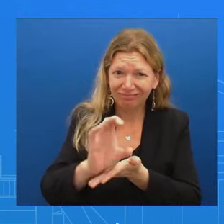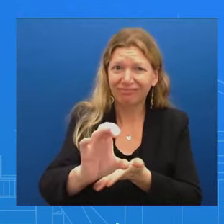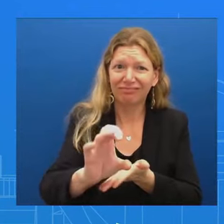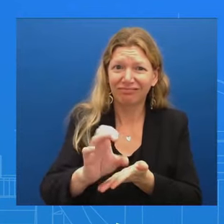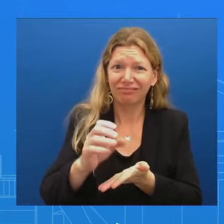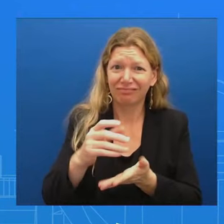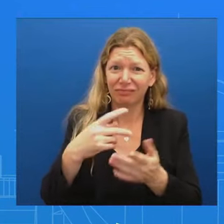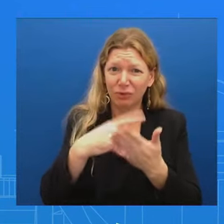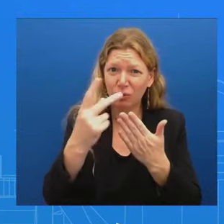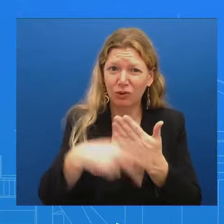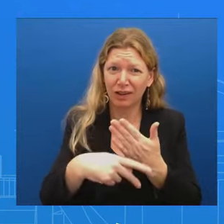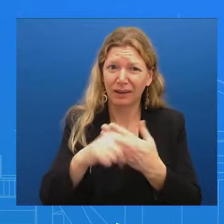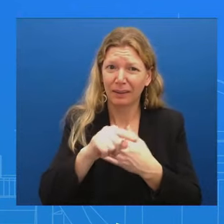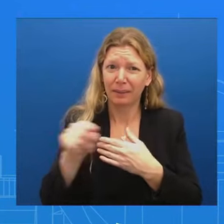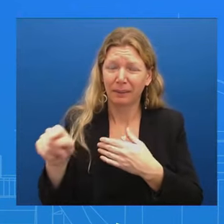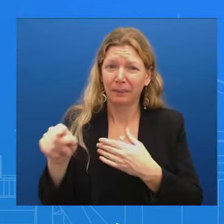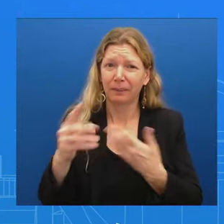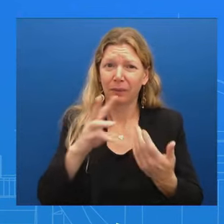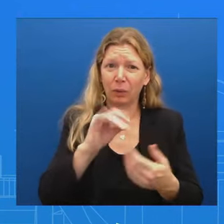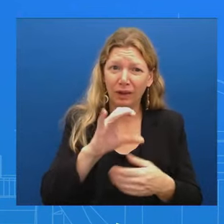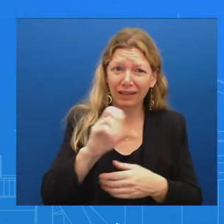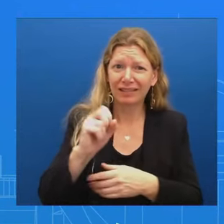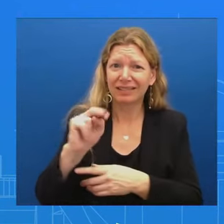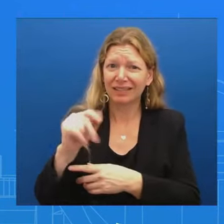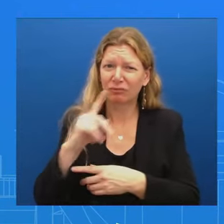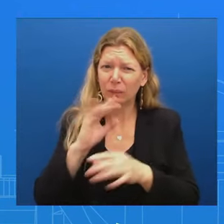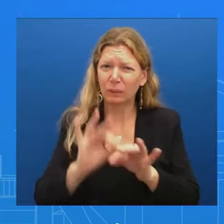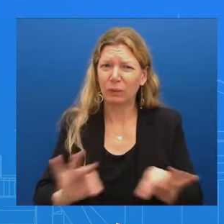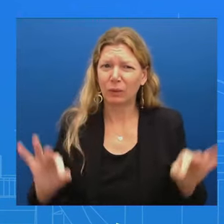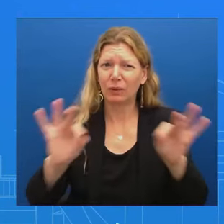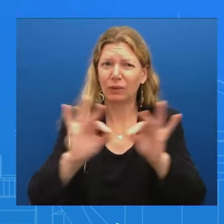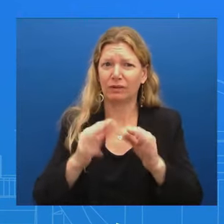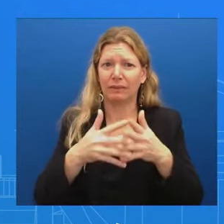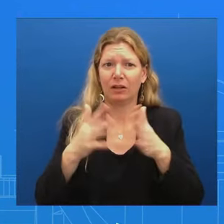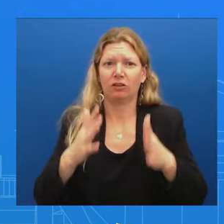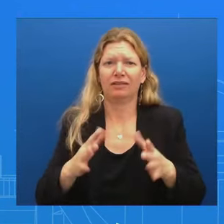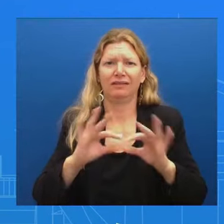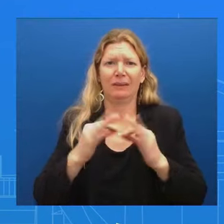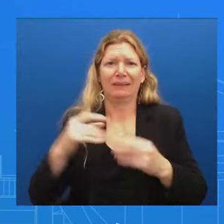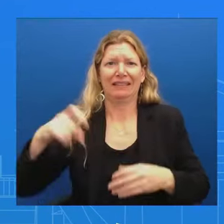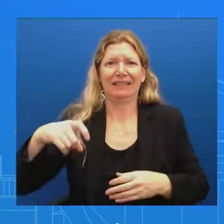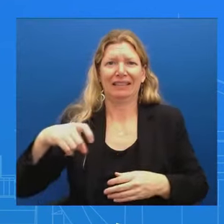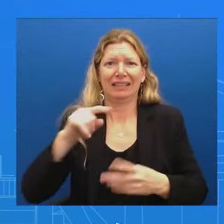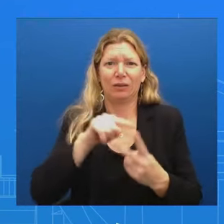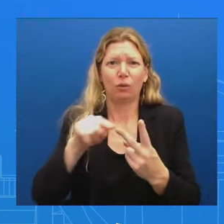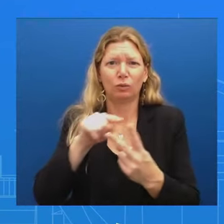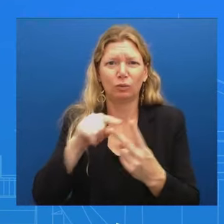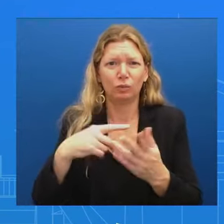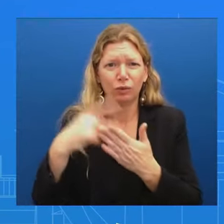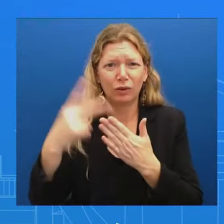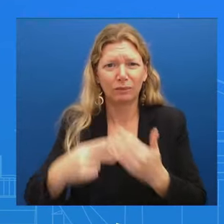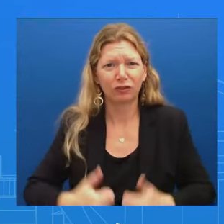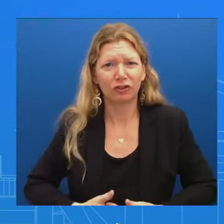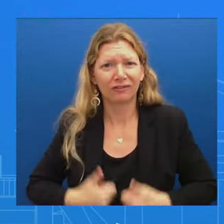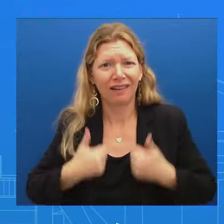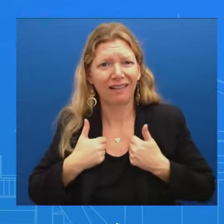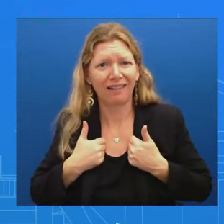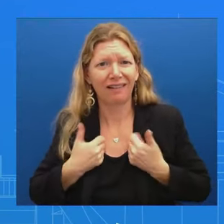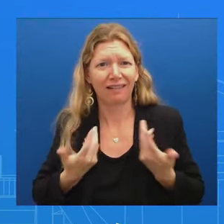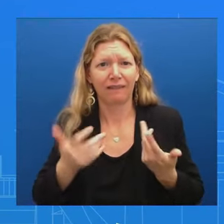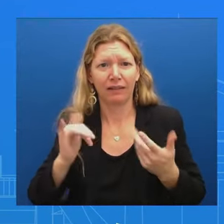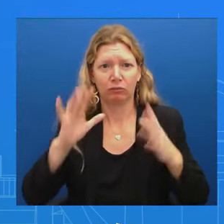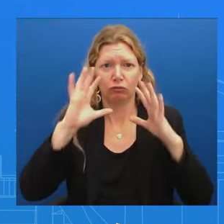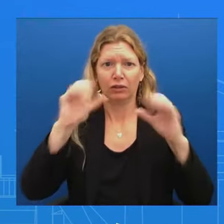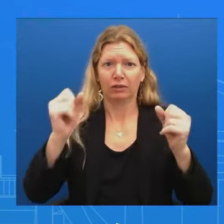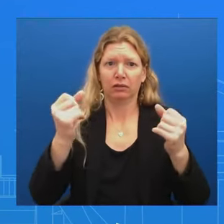that's what the president Wants to see Congress get to it Do their job And make sure that the government Does not shut down He did his job The president did his job A couple months ago